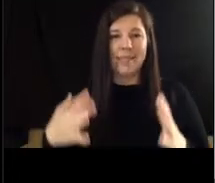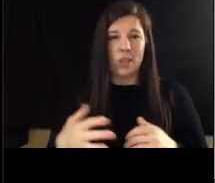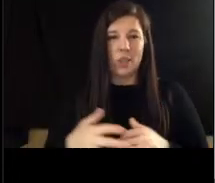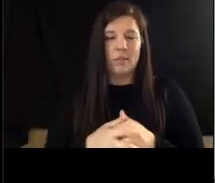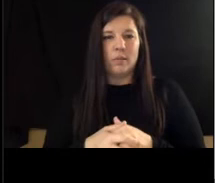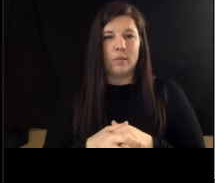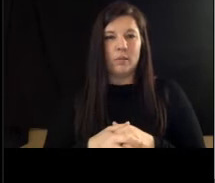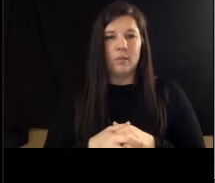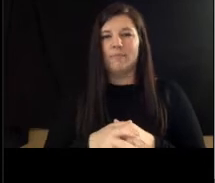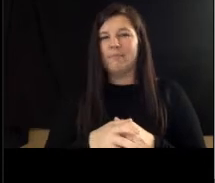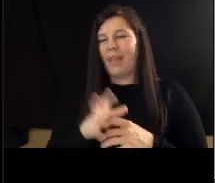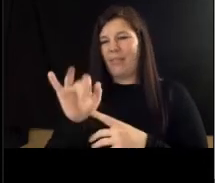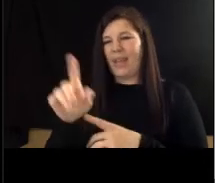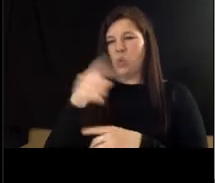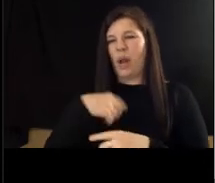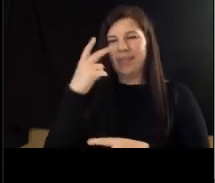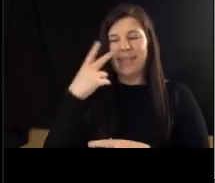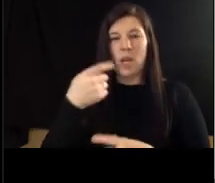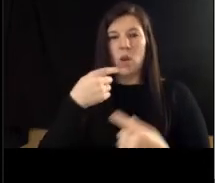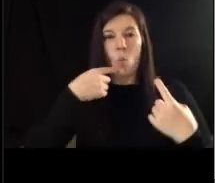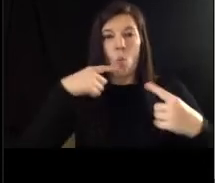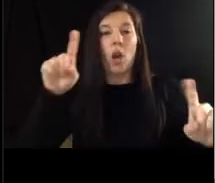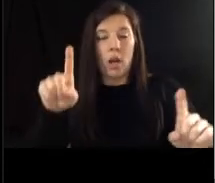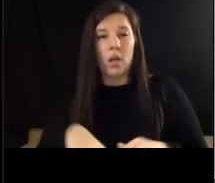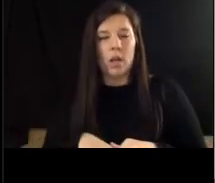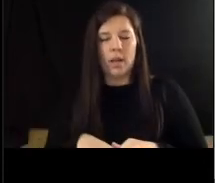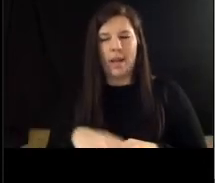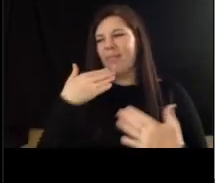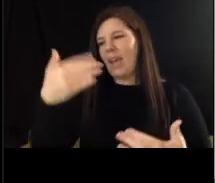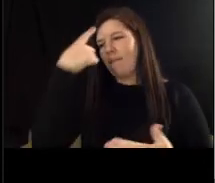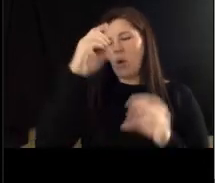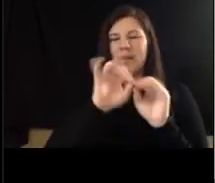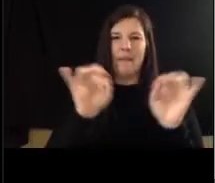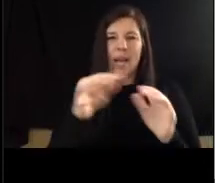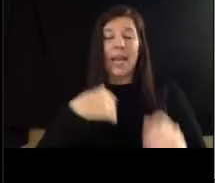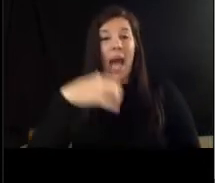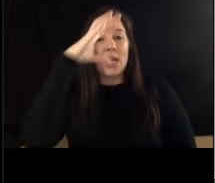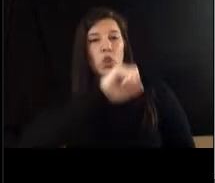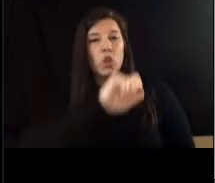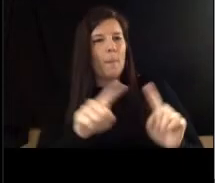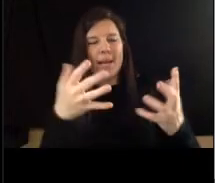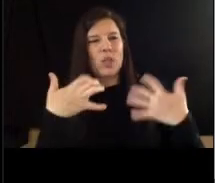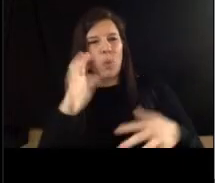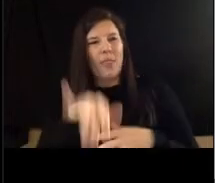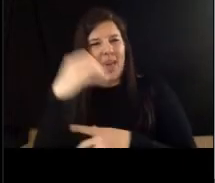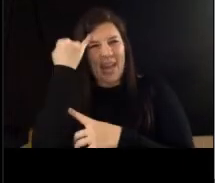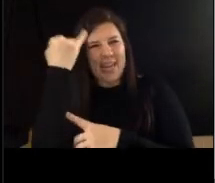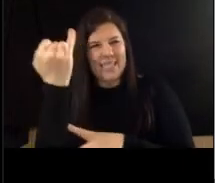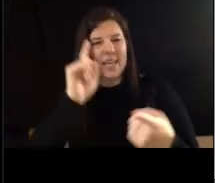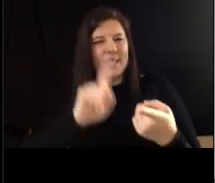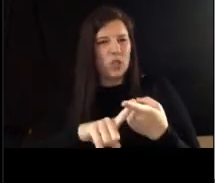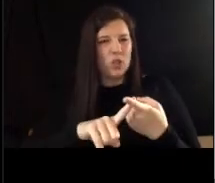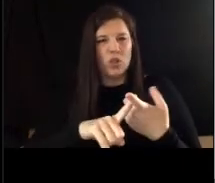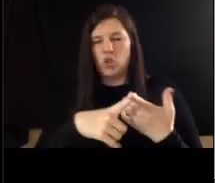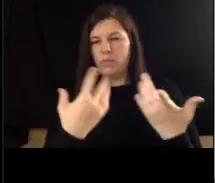effectively right now thank you for clarifying i assume that i just uh didn't didn't want that idea to go to you know not not bringing that